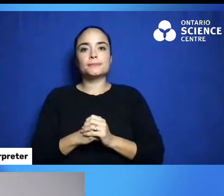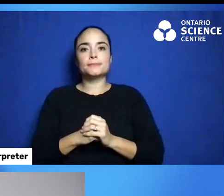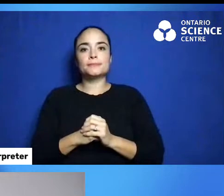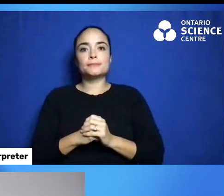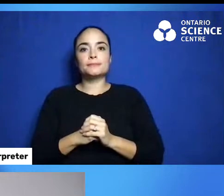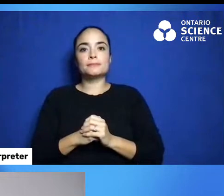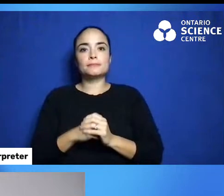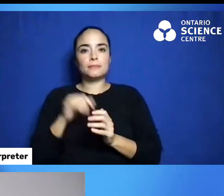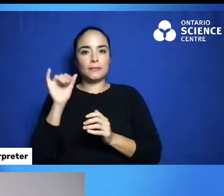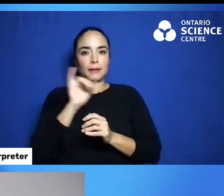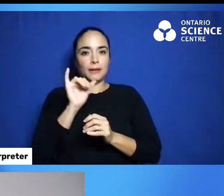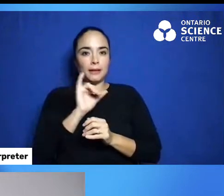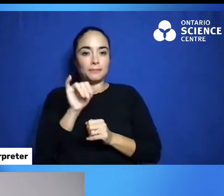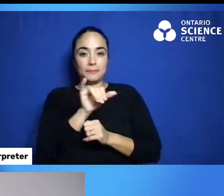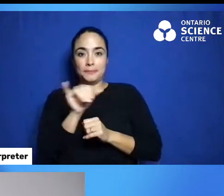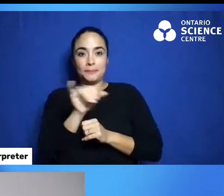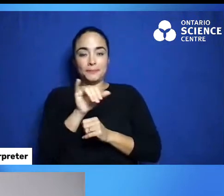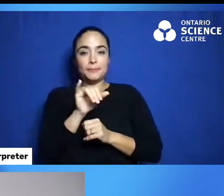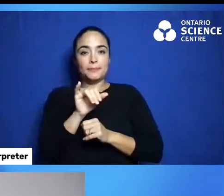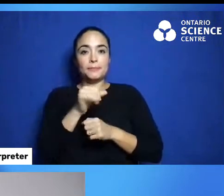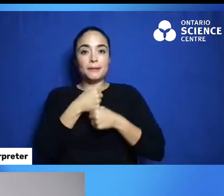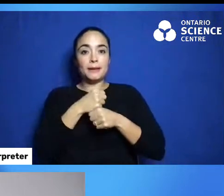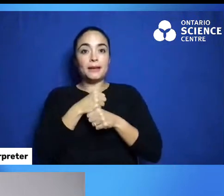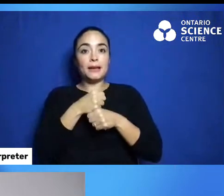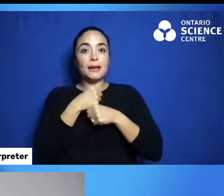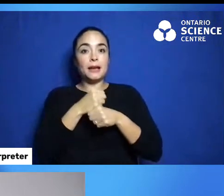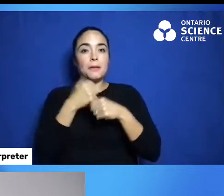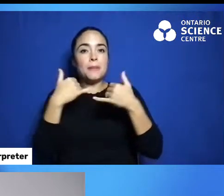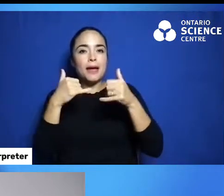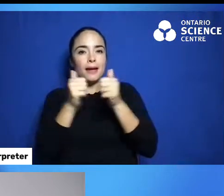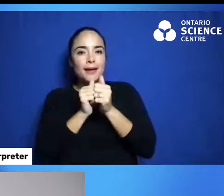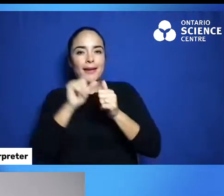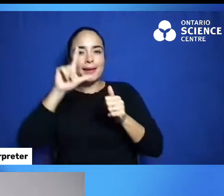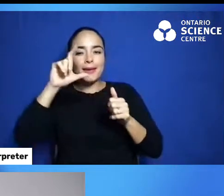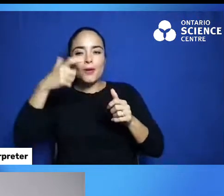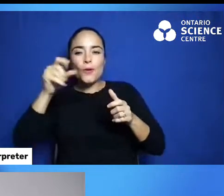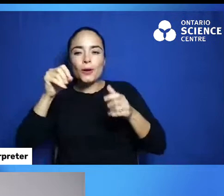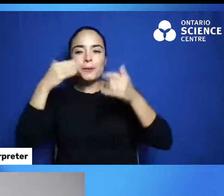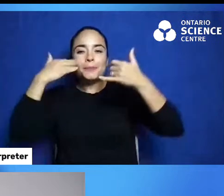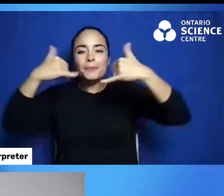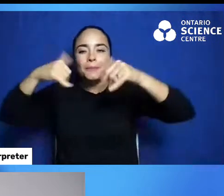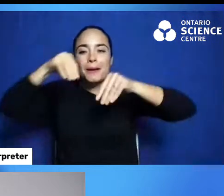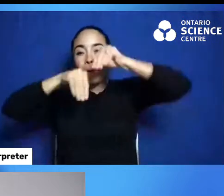professionals named Irene made this nicer basket.